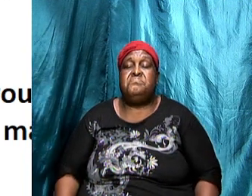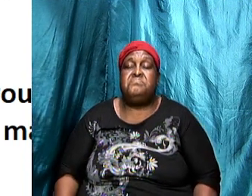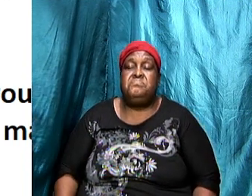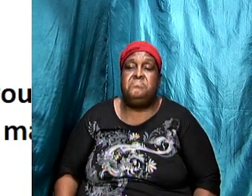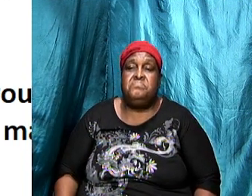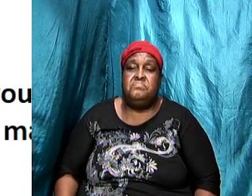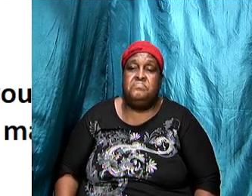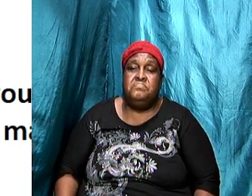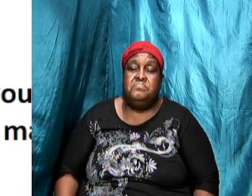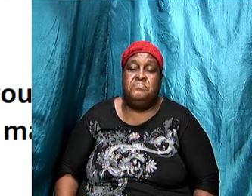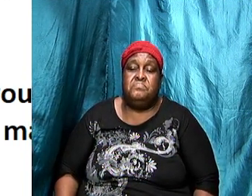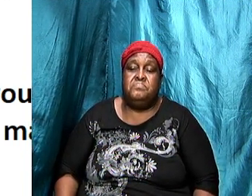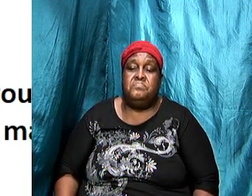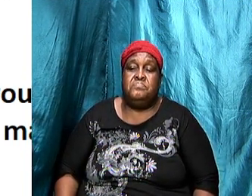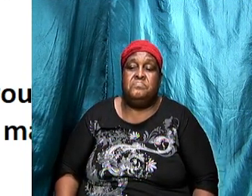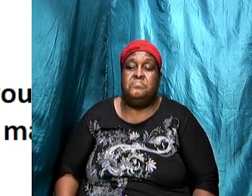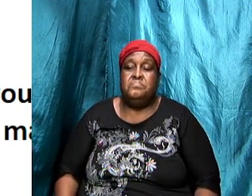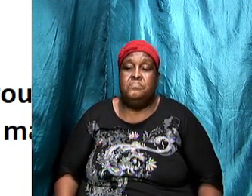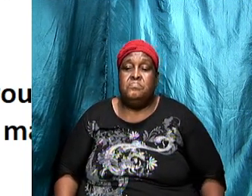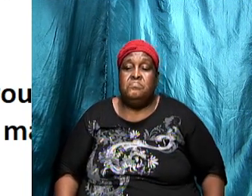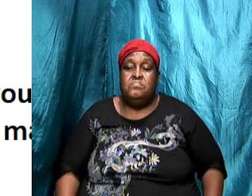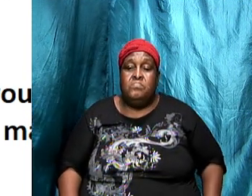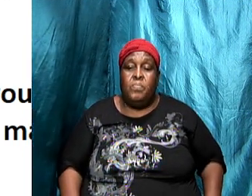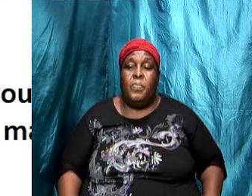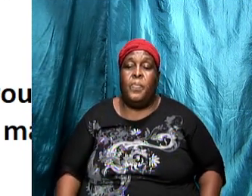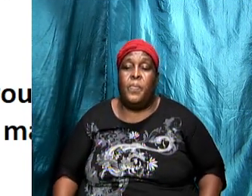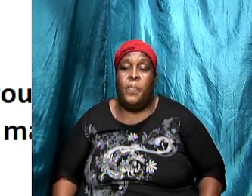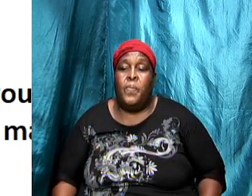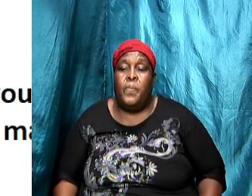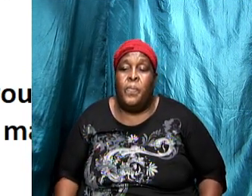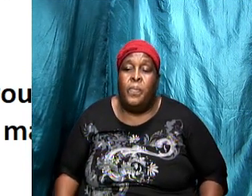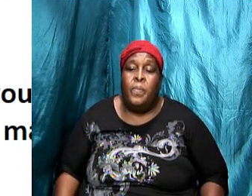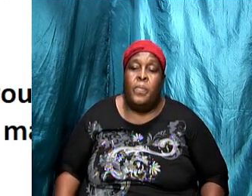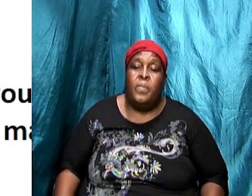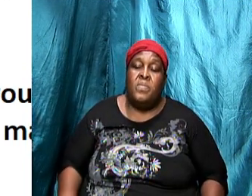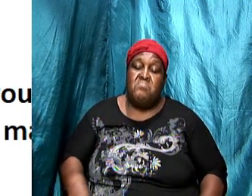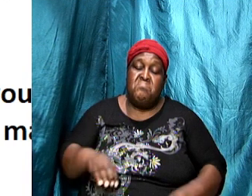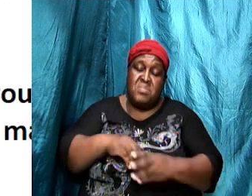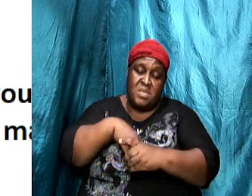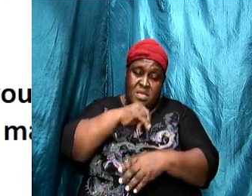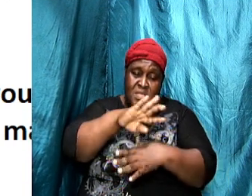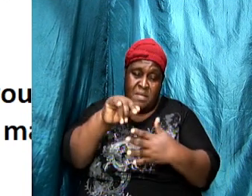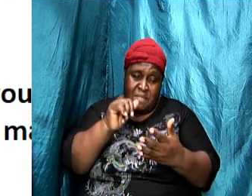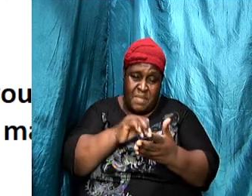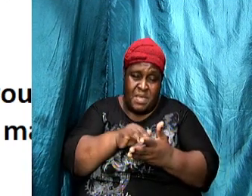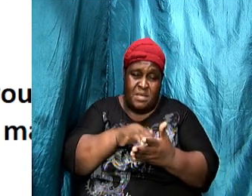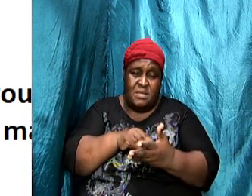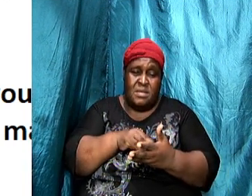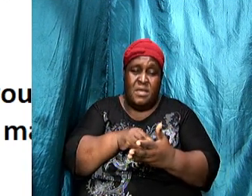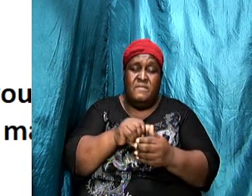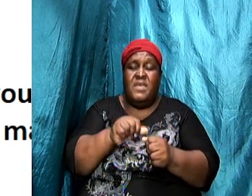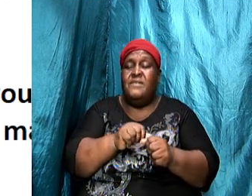of things however in the midst of it all